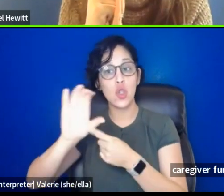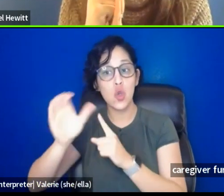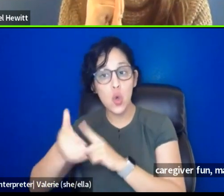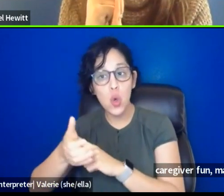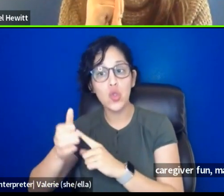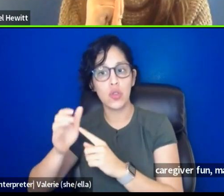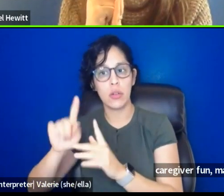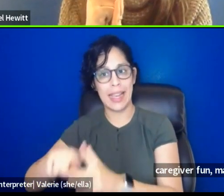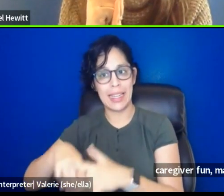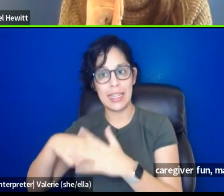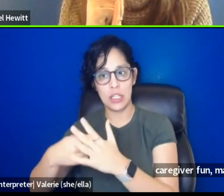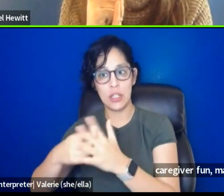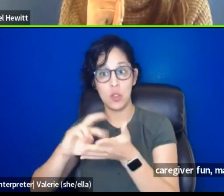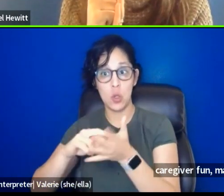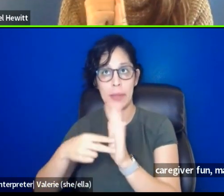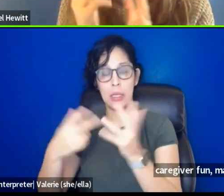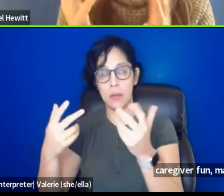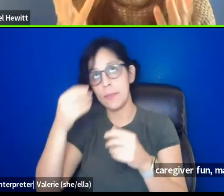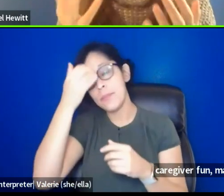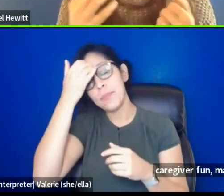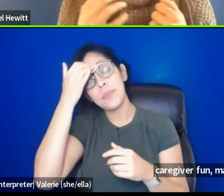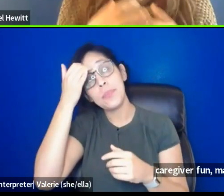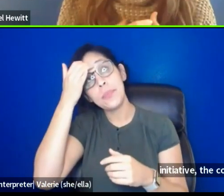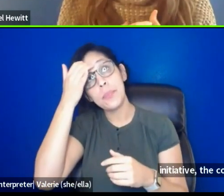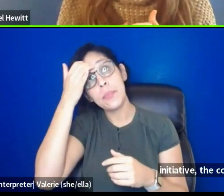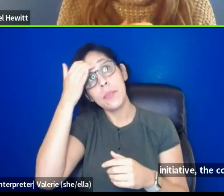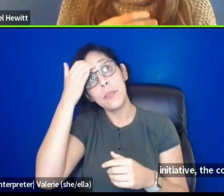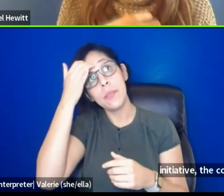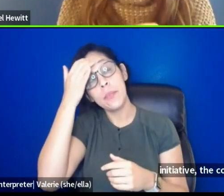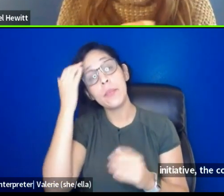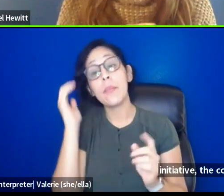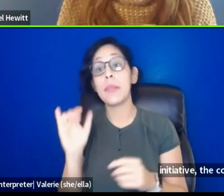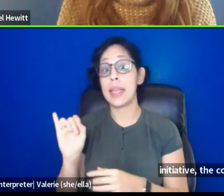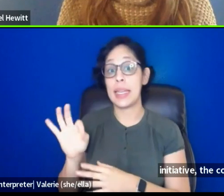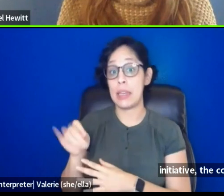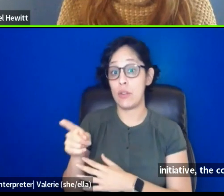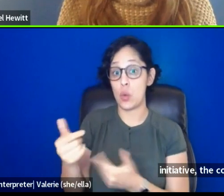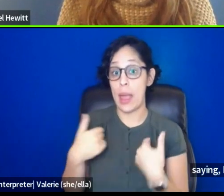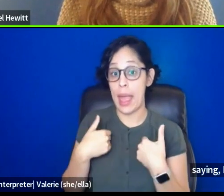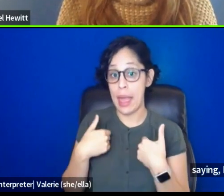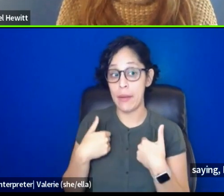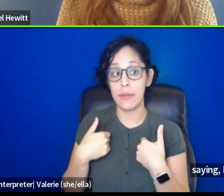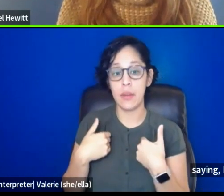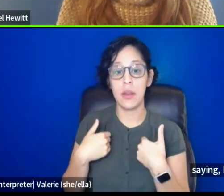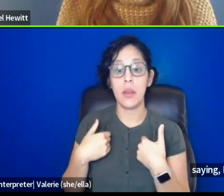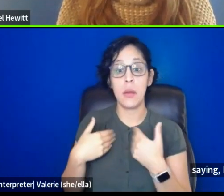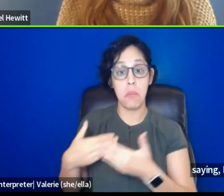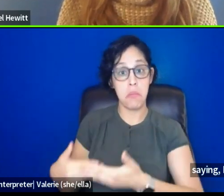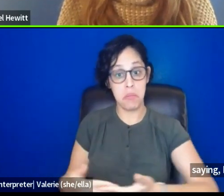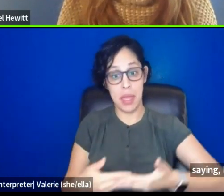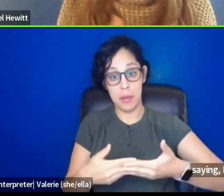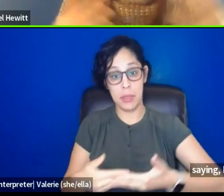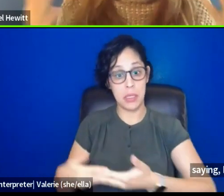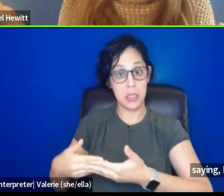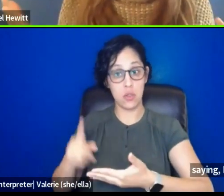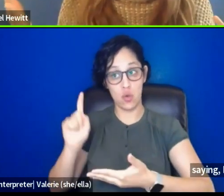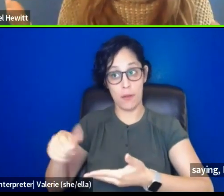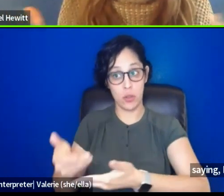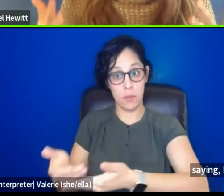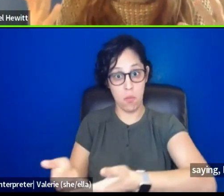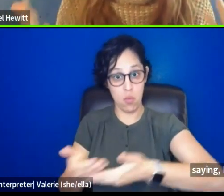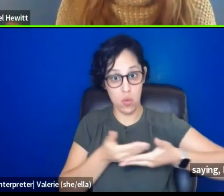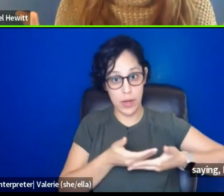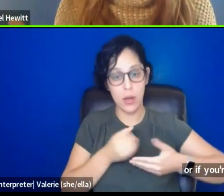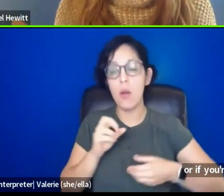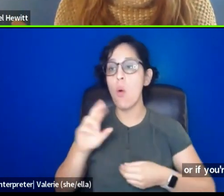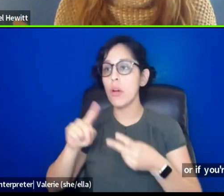piece to that financial is saying, if you have babes in arms, or if your sitter that we're happy to